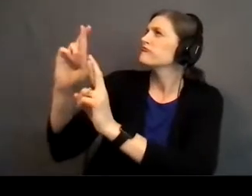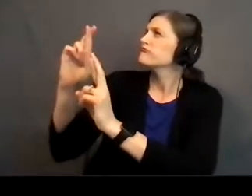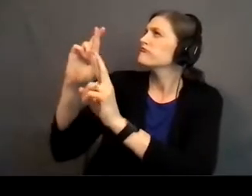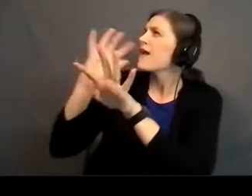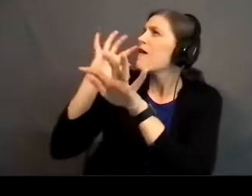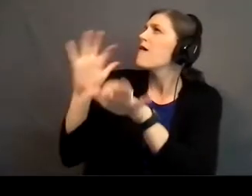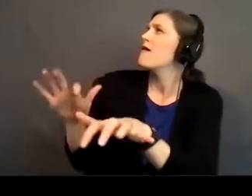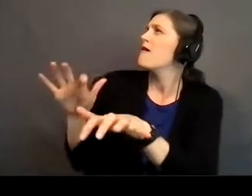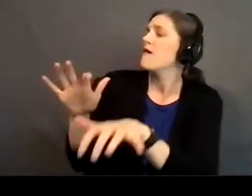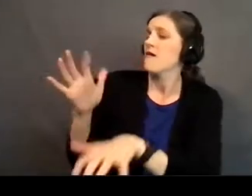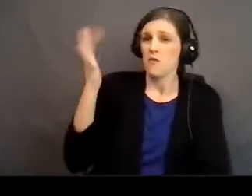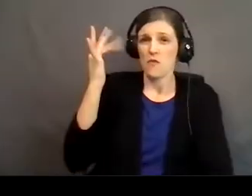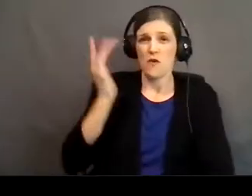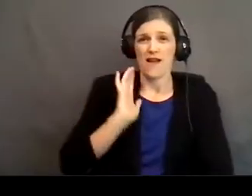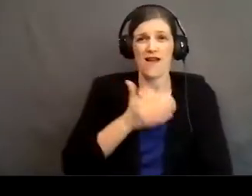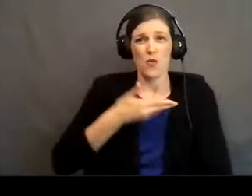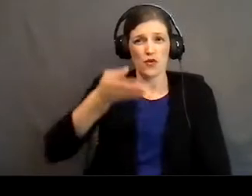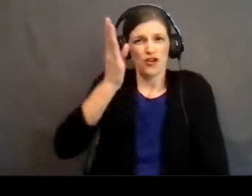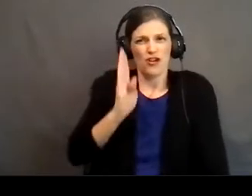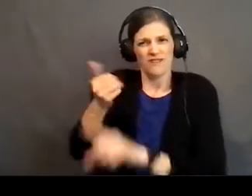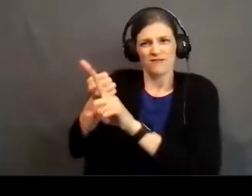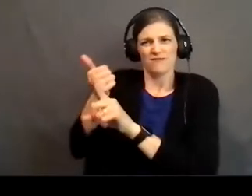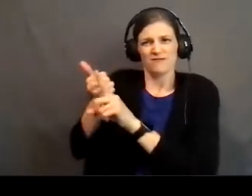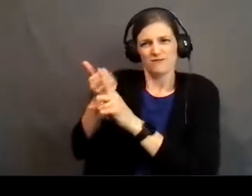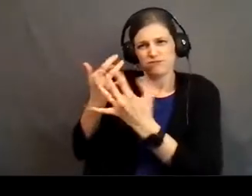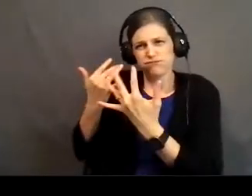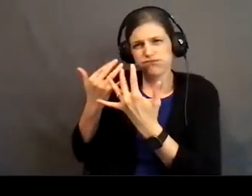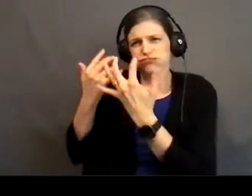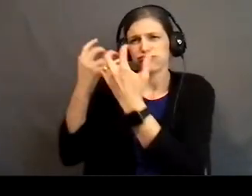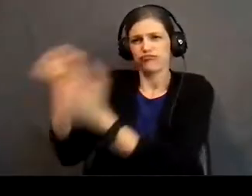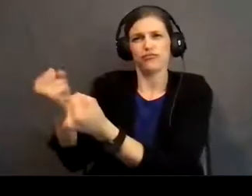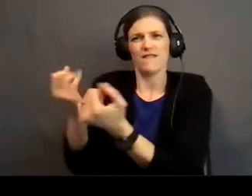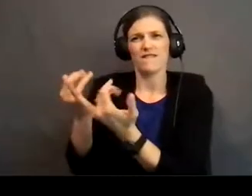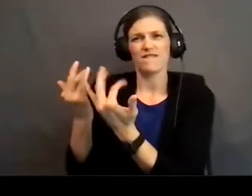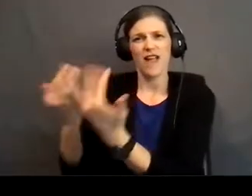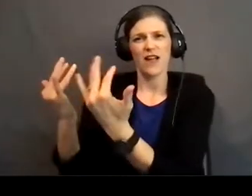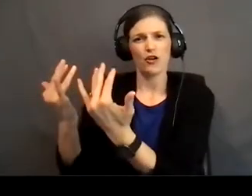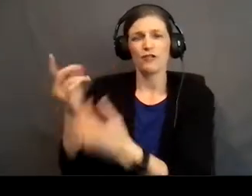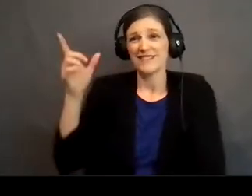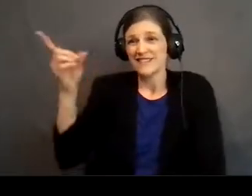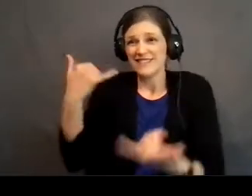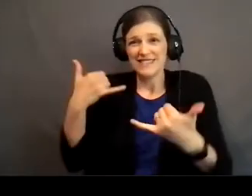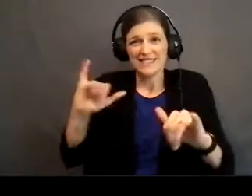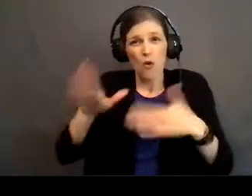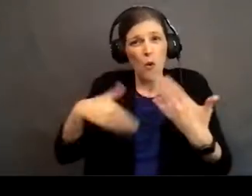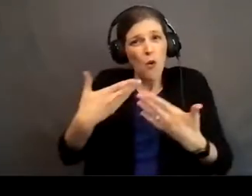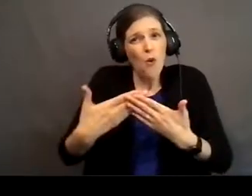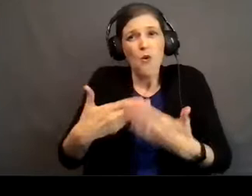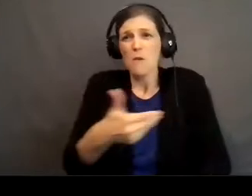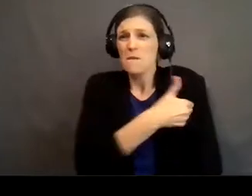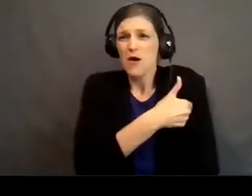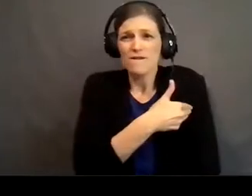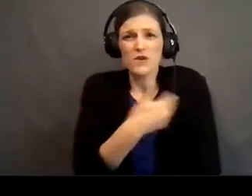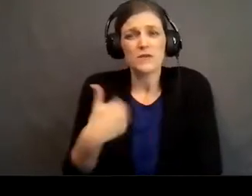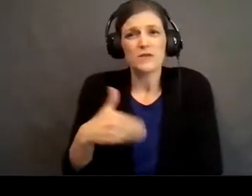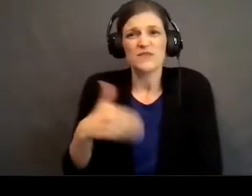is a consuming fire. He is still all-powerful. He